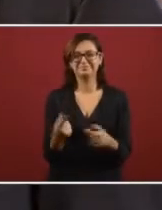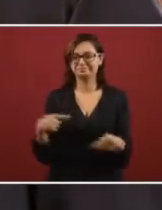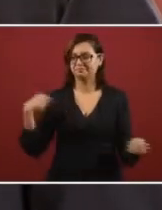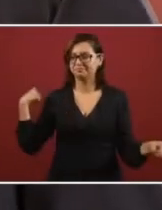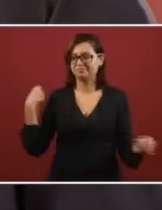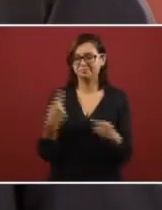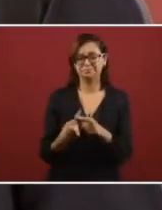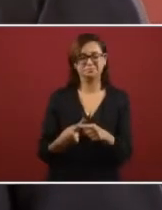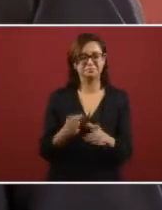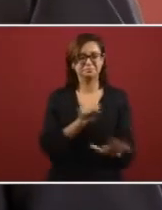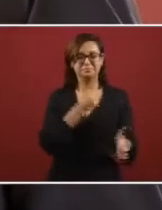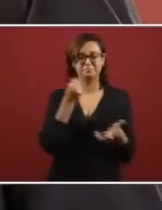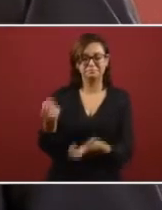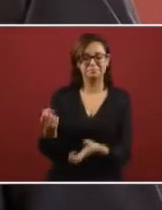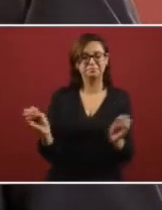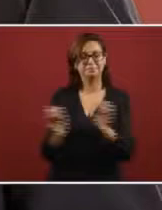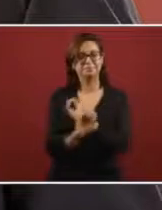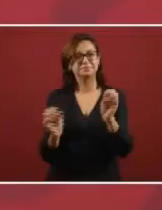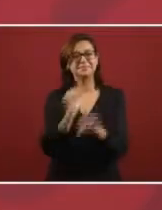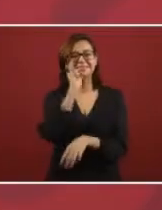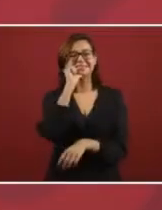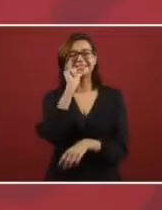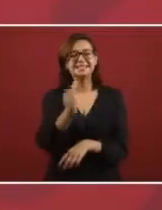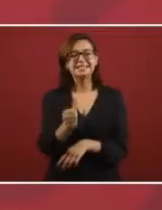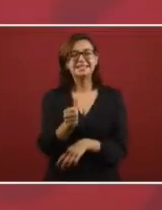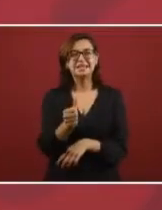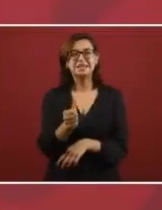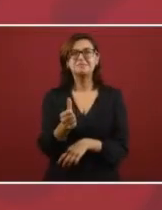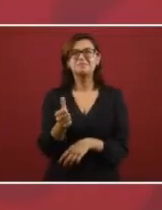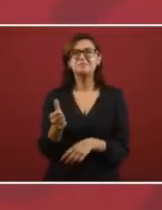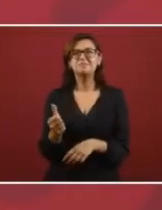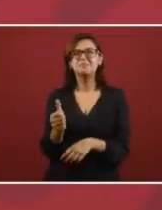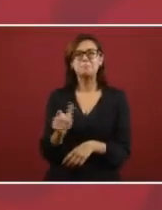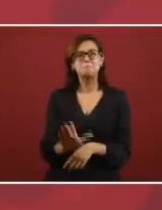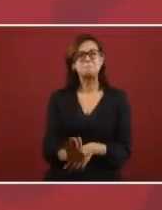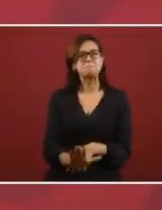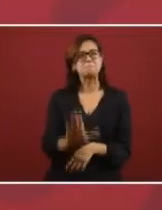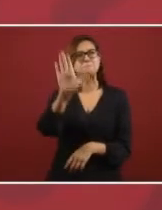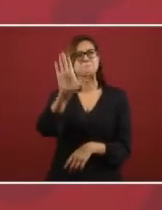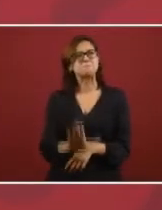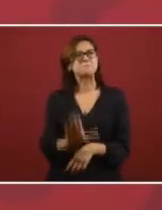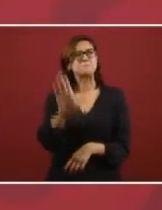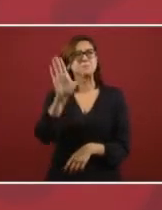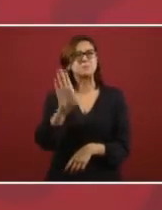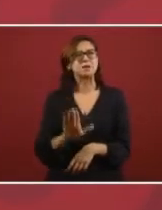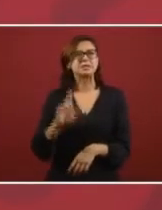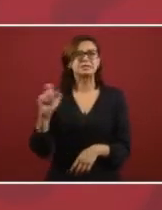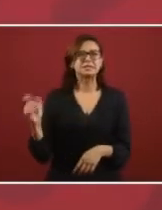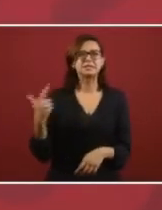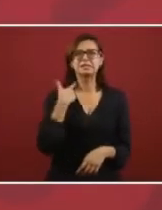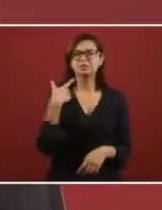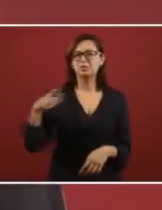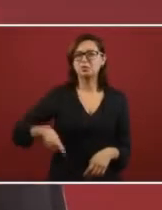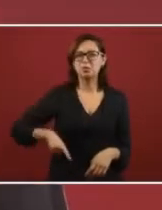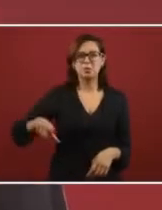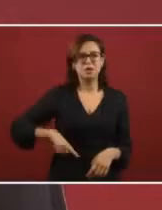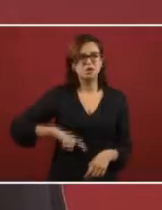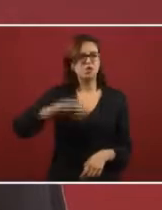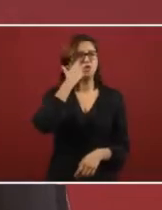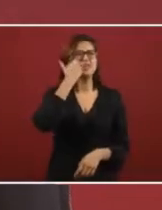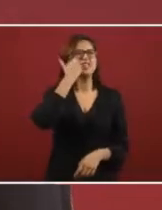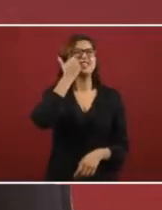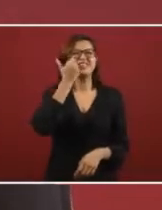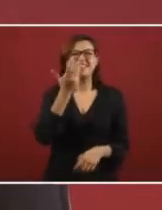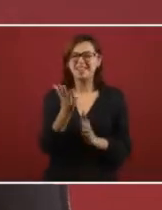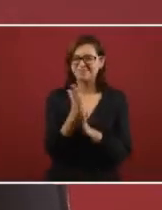they had not invested in Pemex there was approximately like they had a deliberate purpose